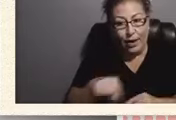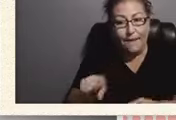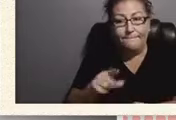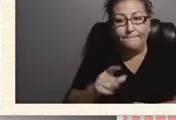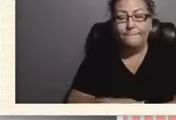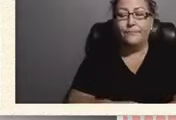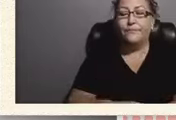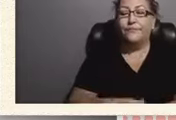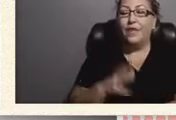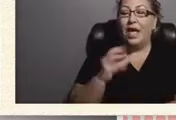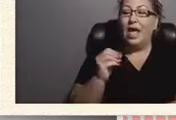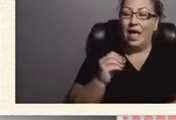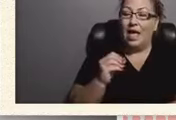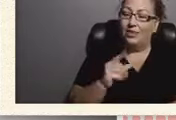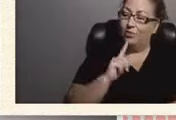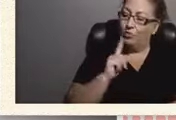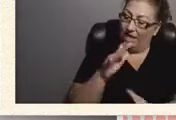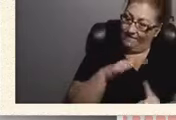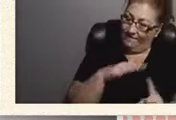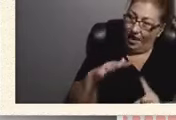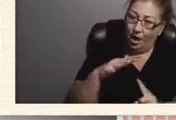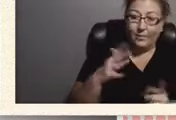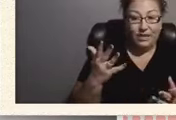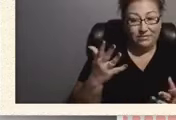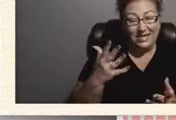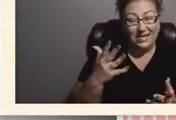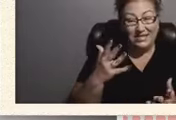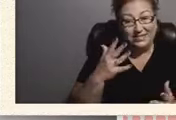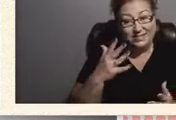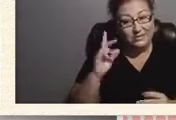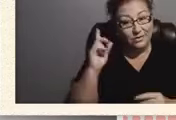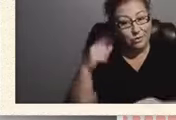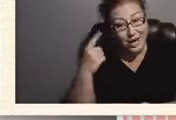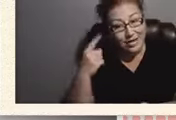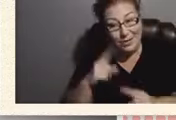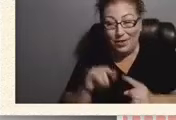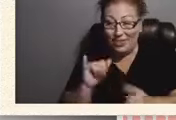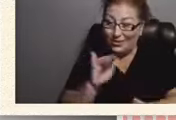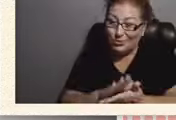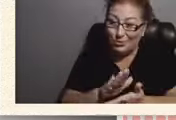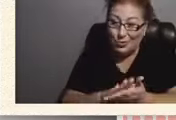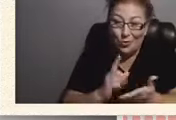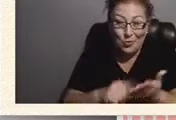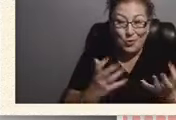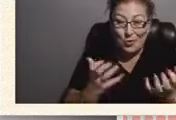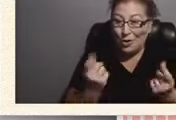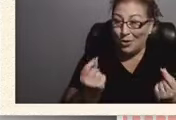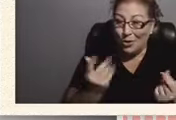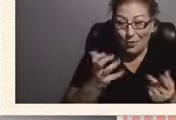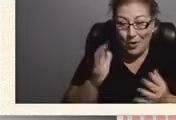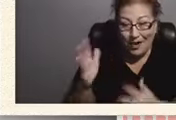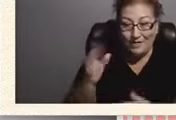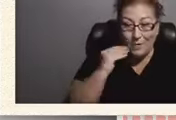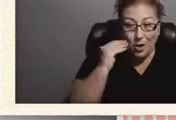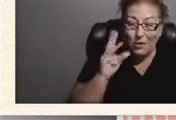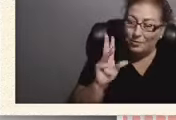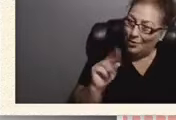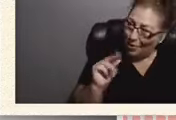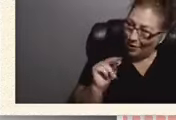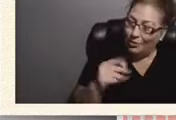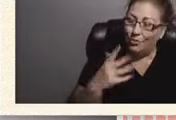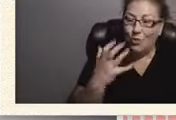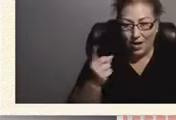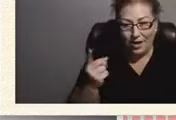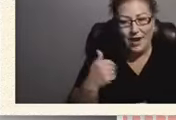environment hey it's hectic but that's school what do you want to do you want to leave him at home no you want him to have those experiences